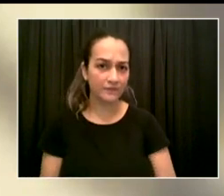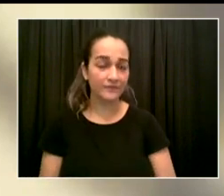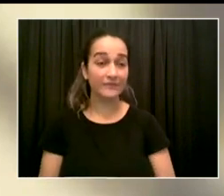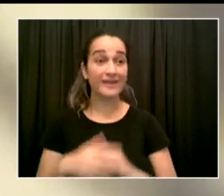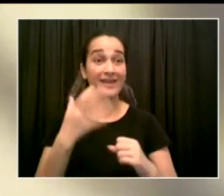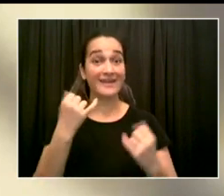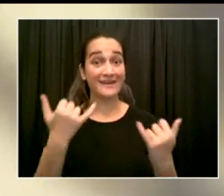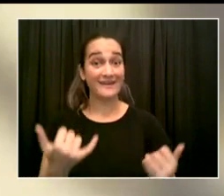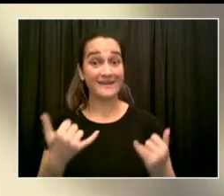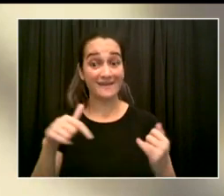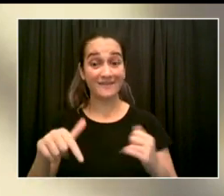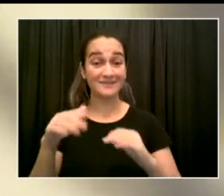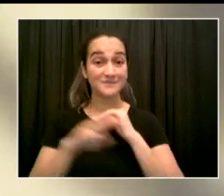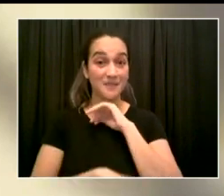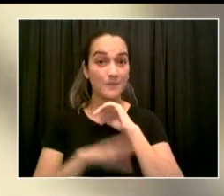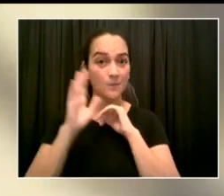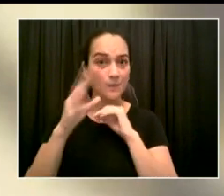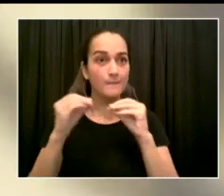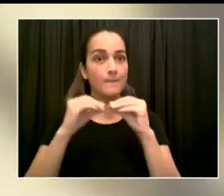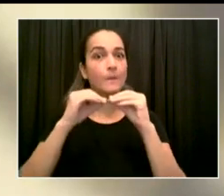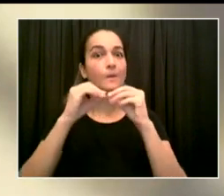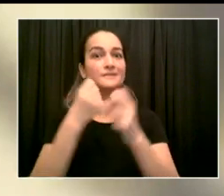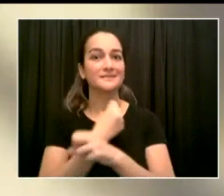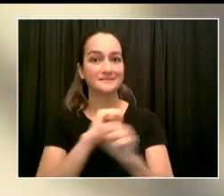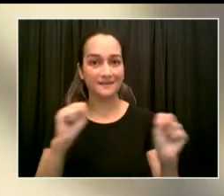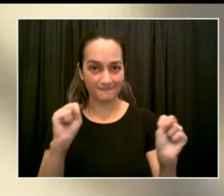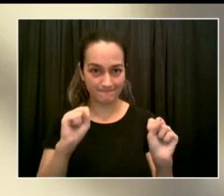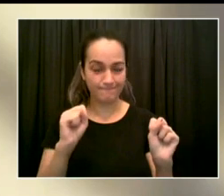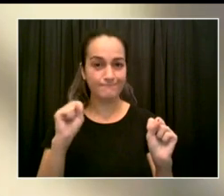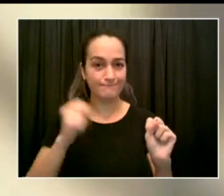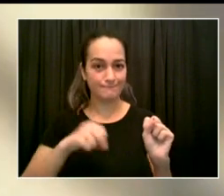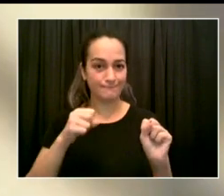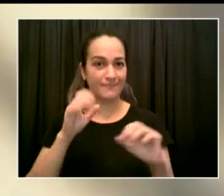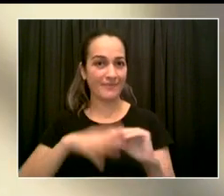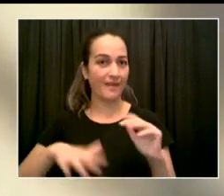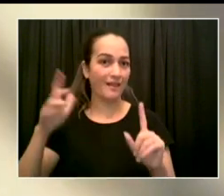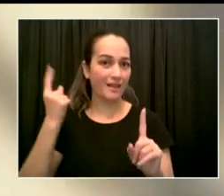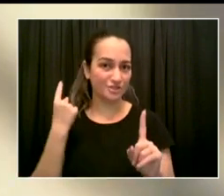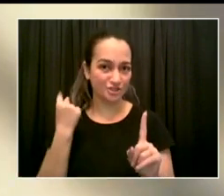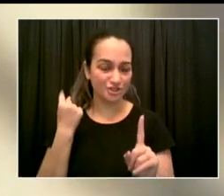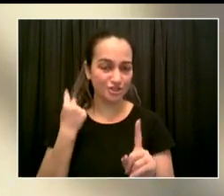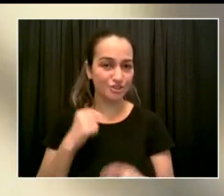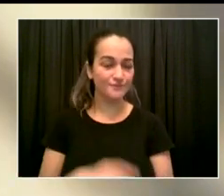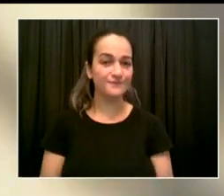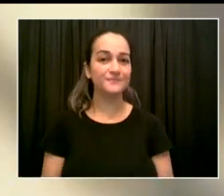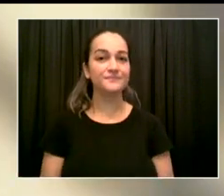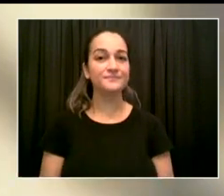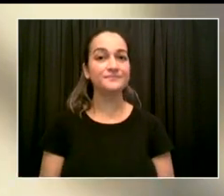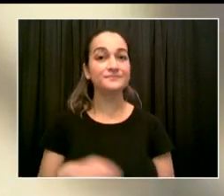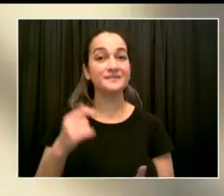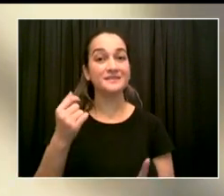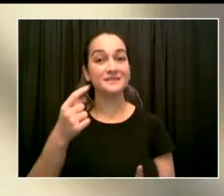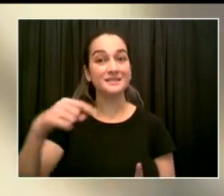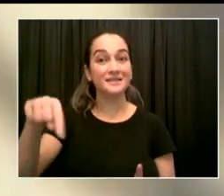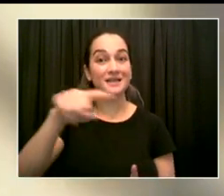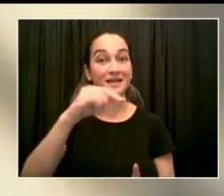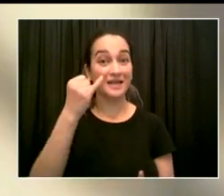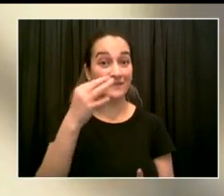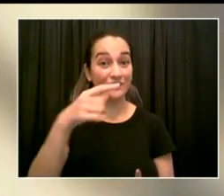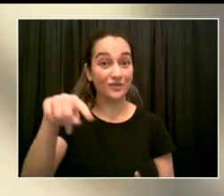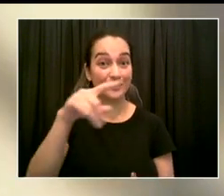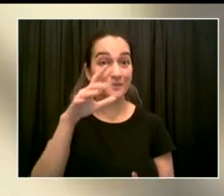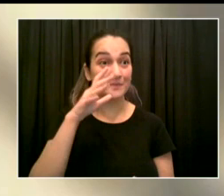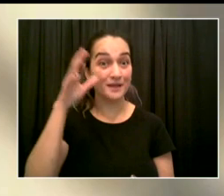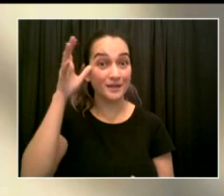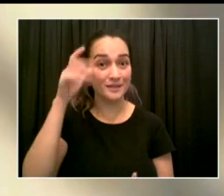and are being given a really helpful tool to make us partners in a safe return to schools in September. As a parent, there's nothing